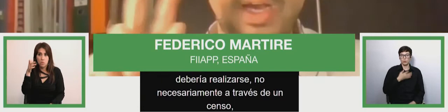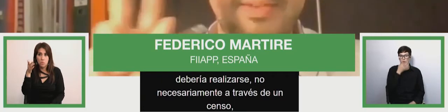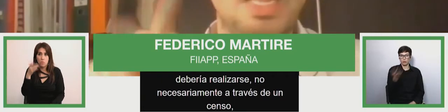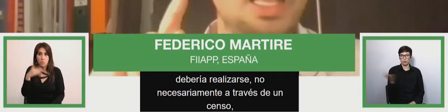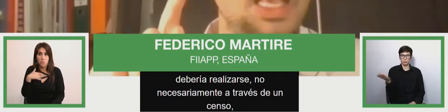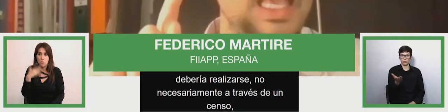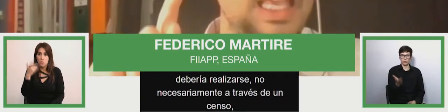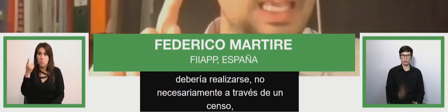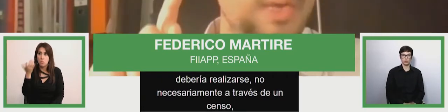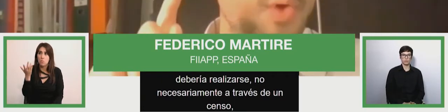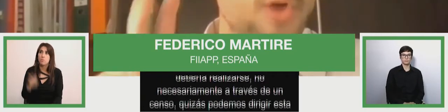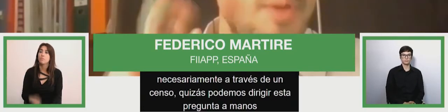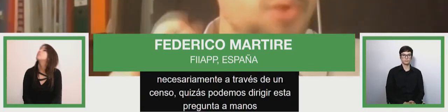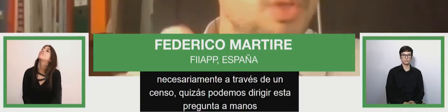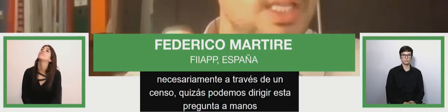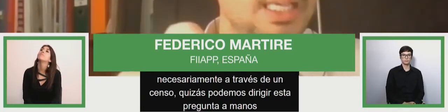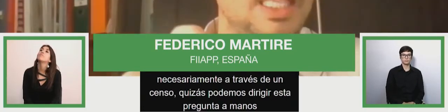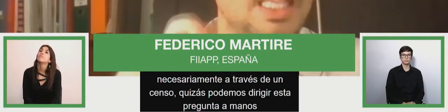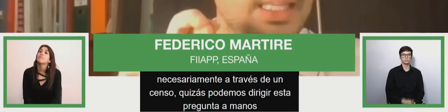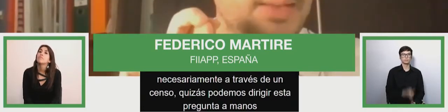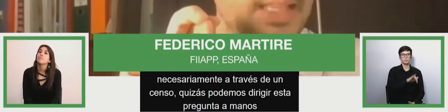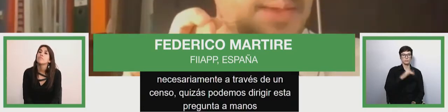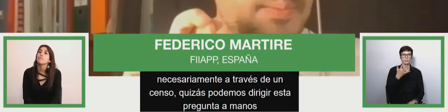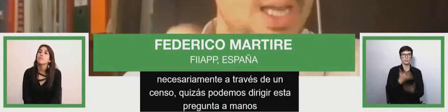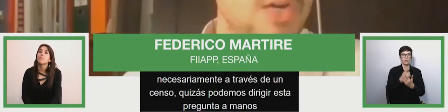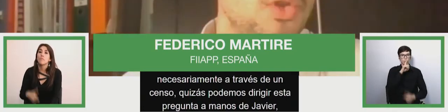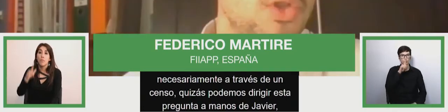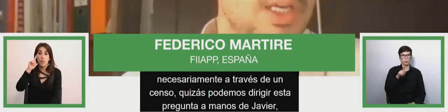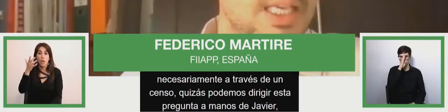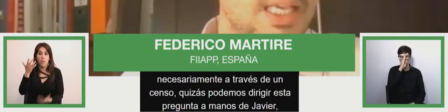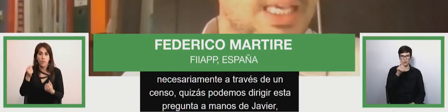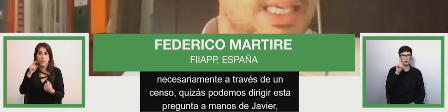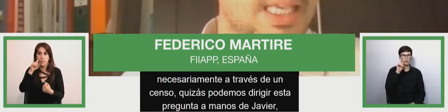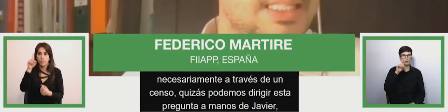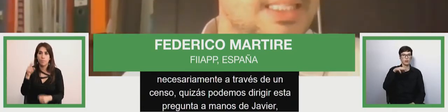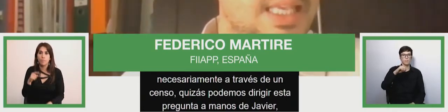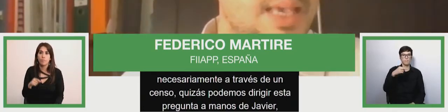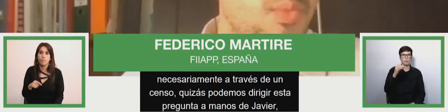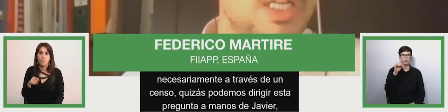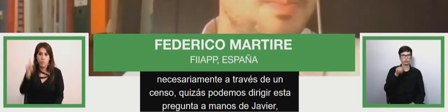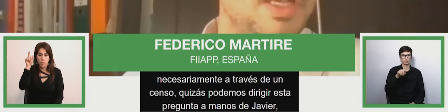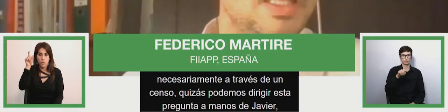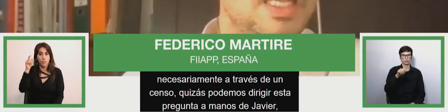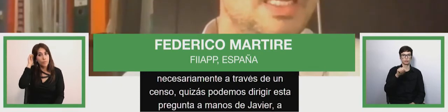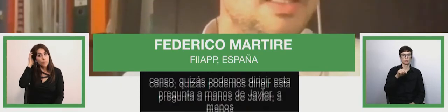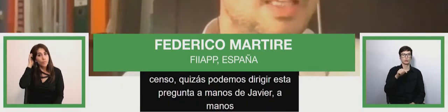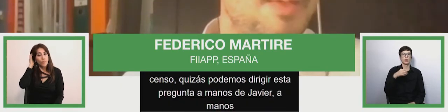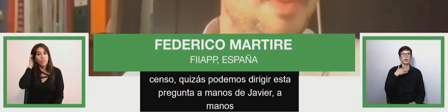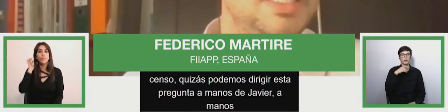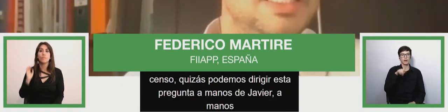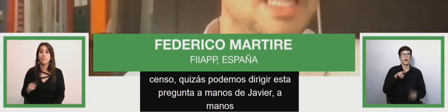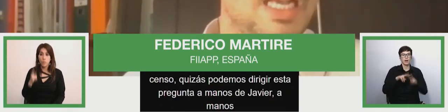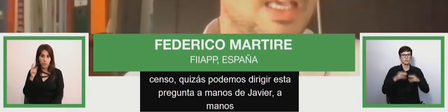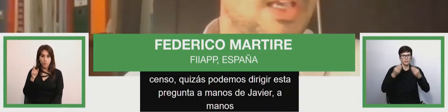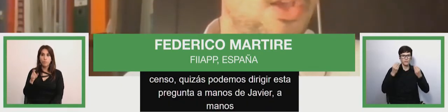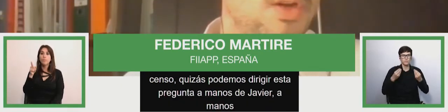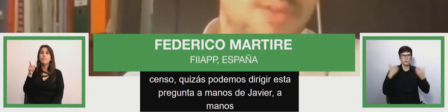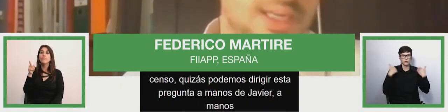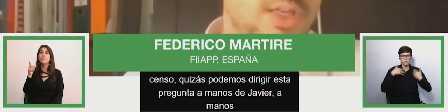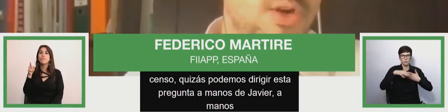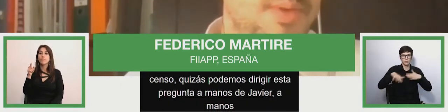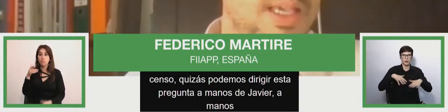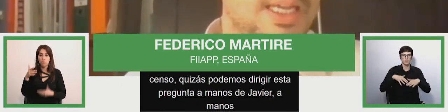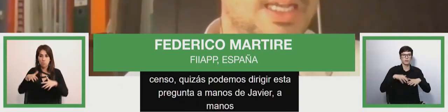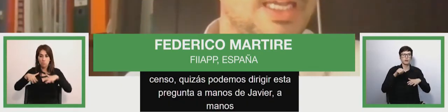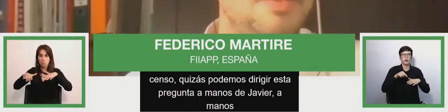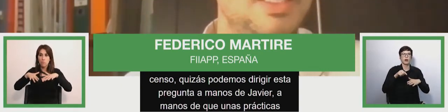or javier then a question aimed to manos which how what best practices in countries in the